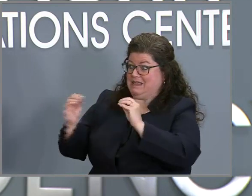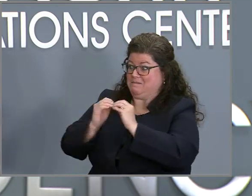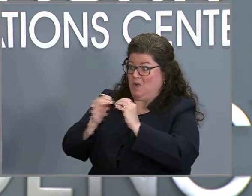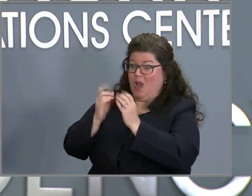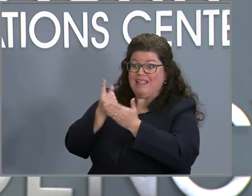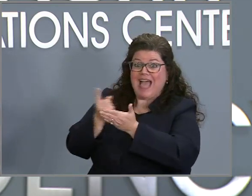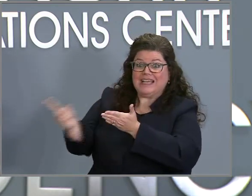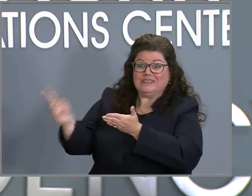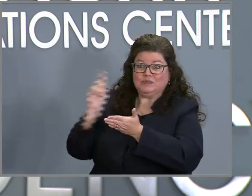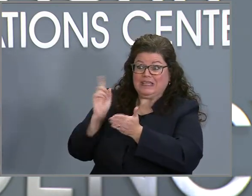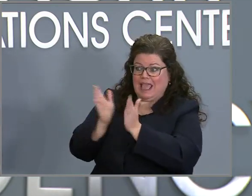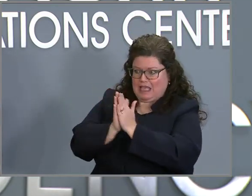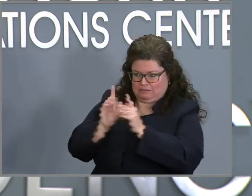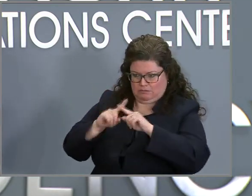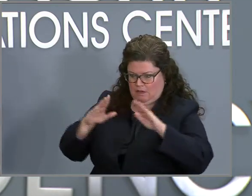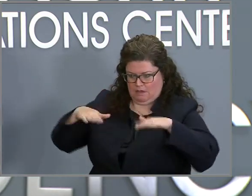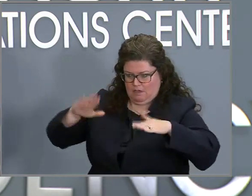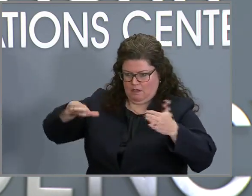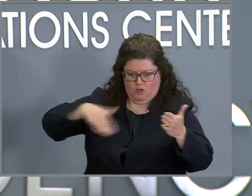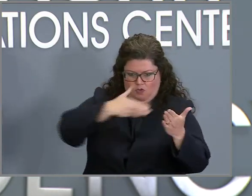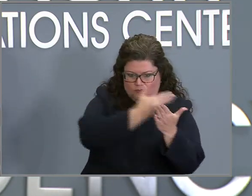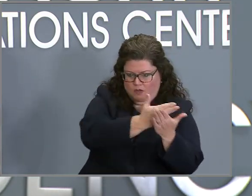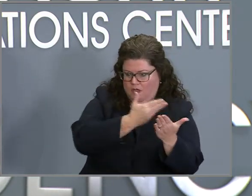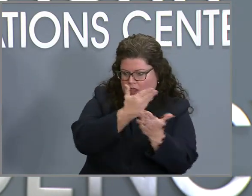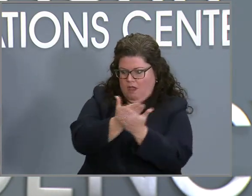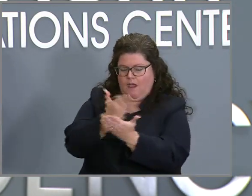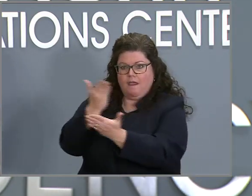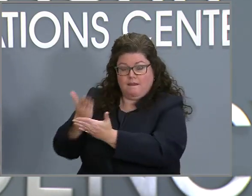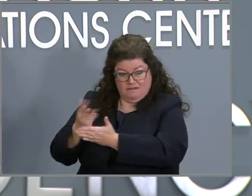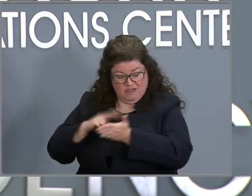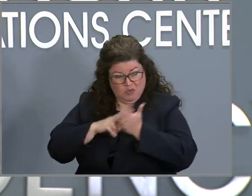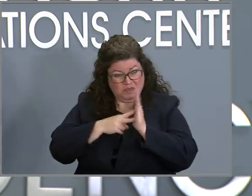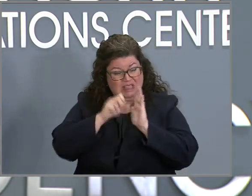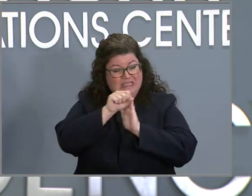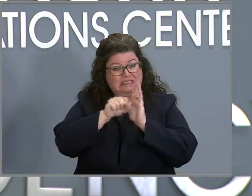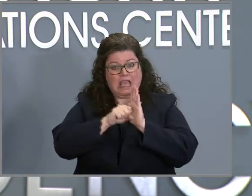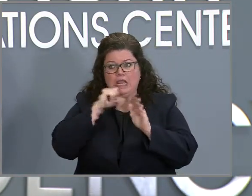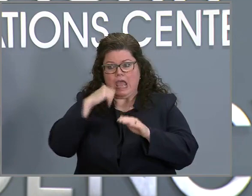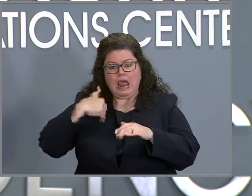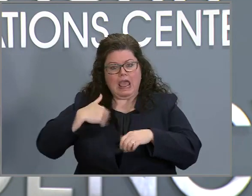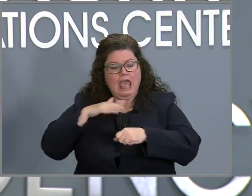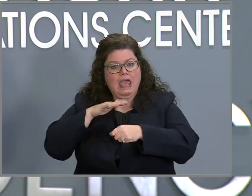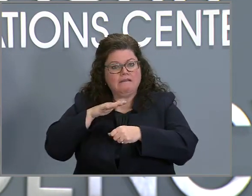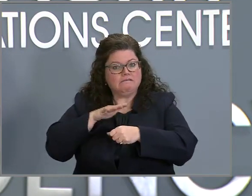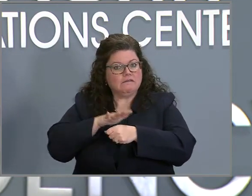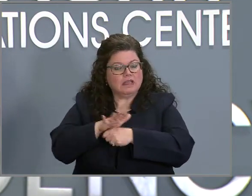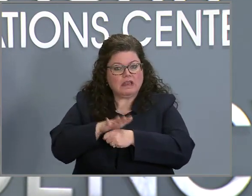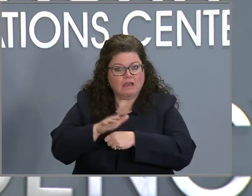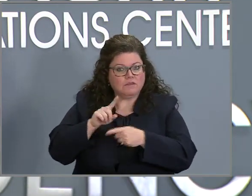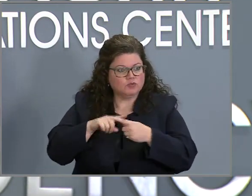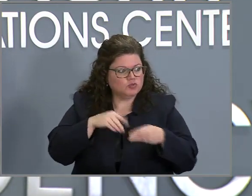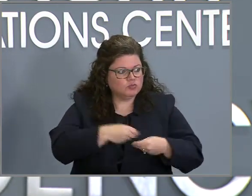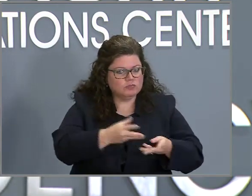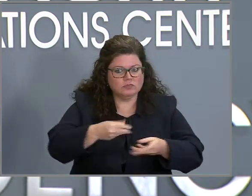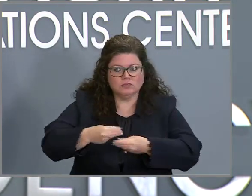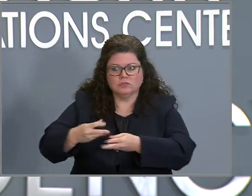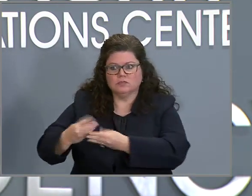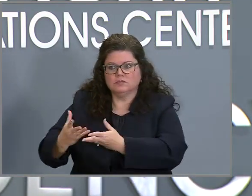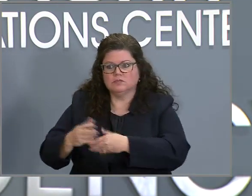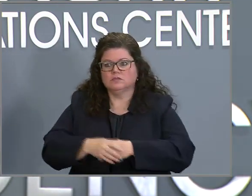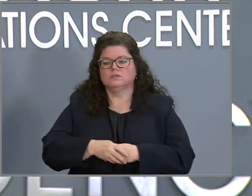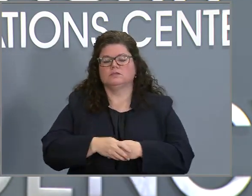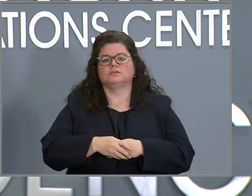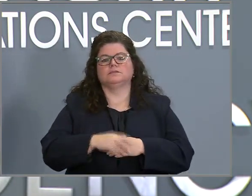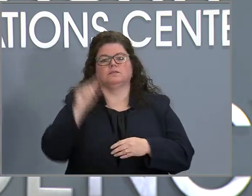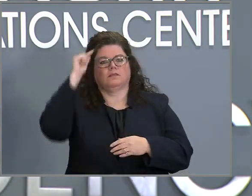ago and that they've not received them. Is the state low on testing kits to distribute to counties? Well, we've had a record